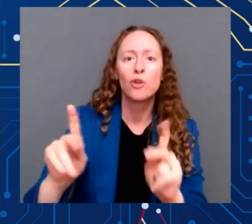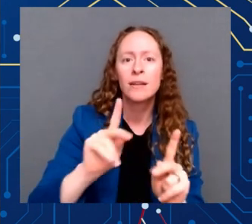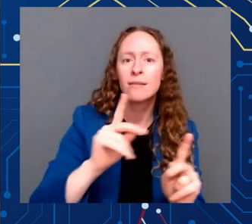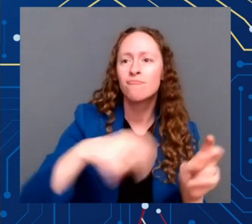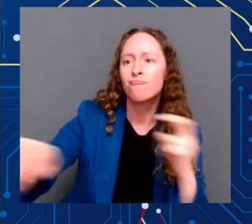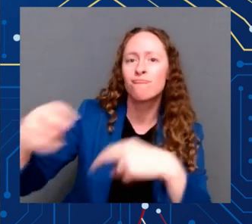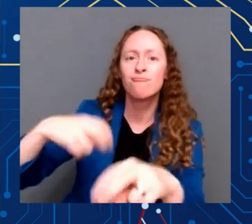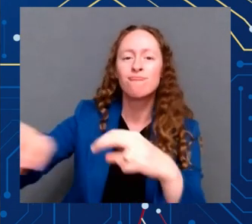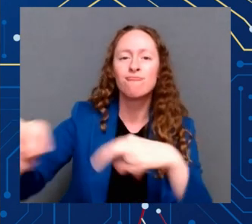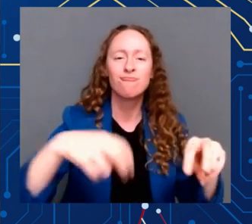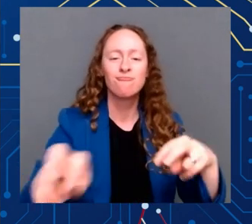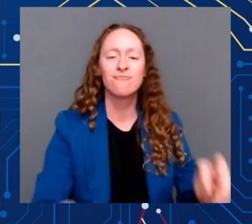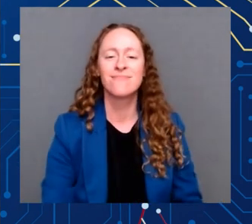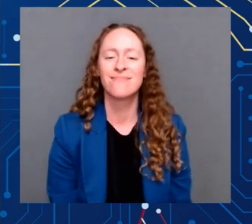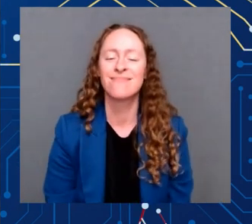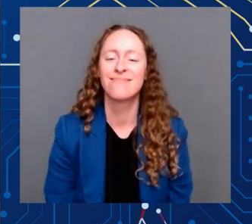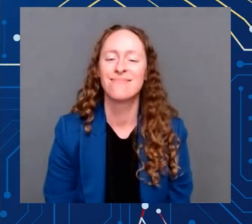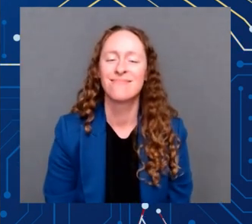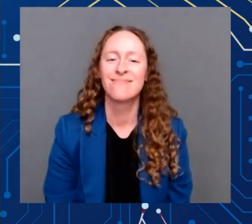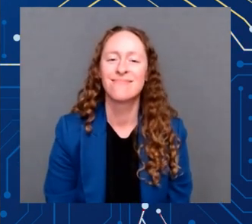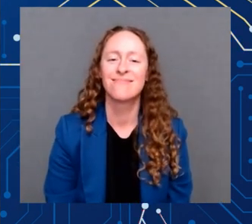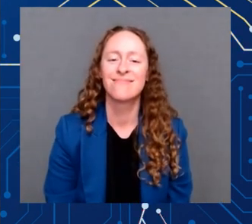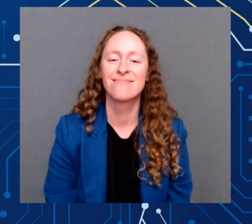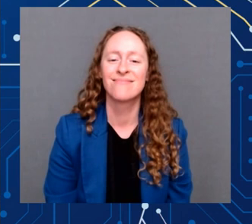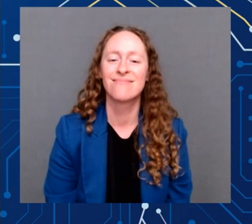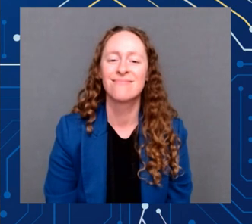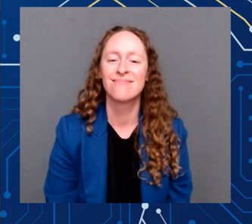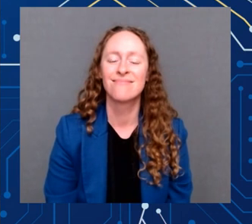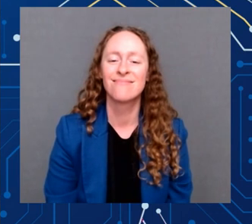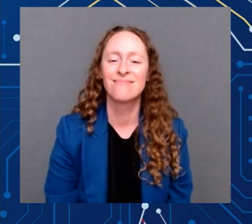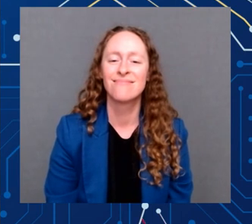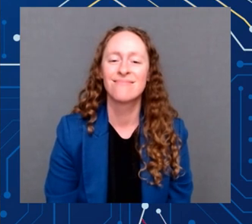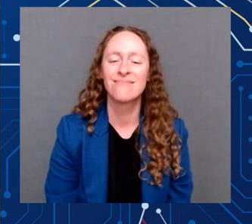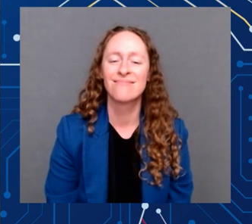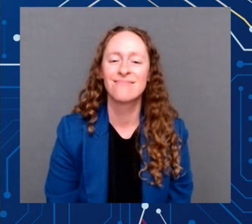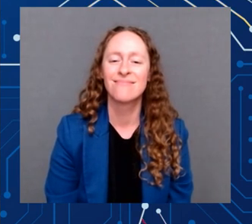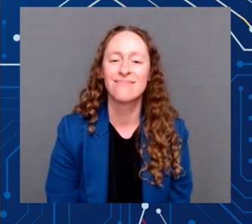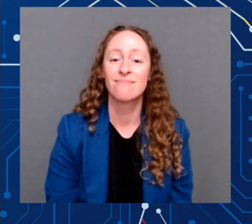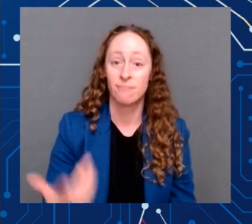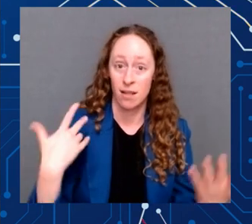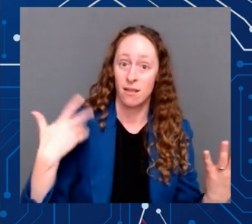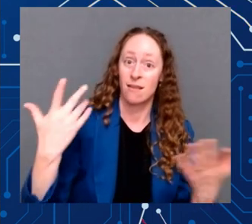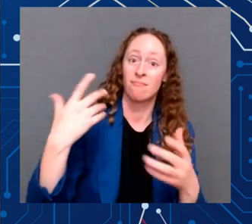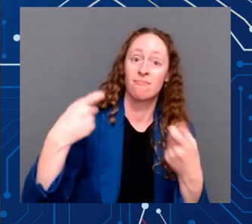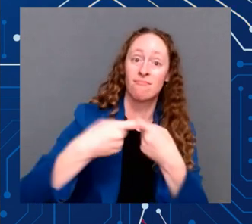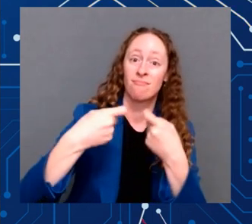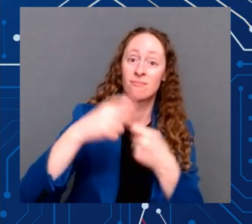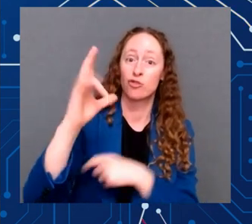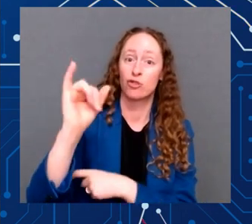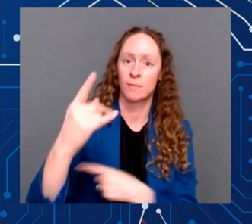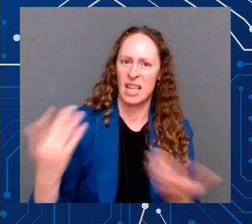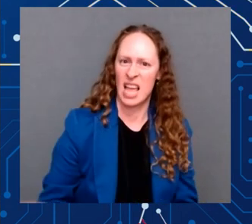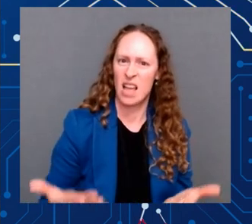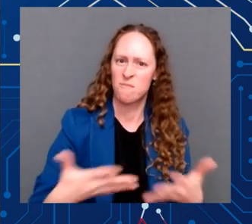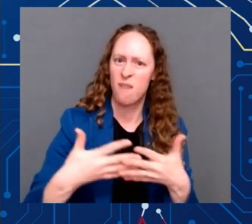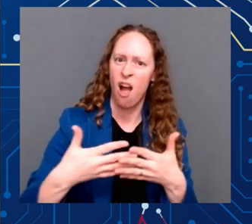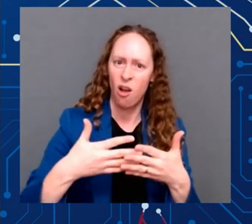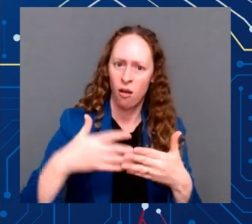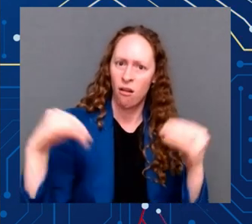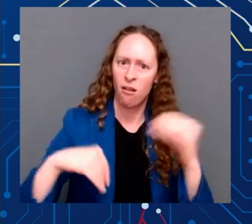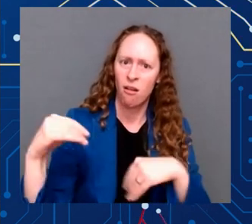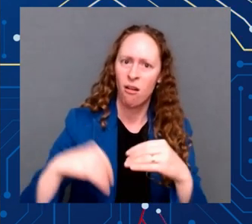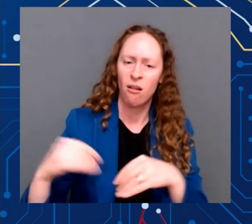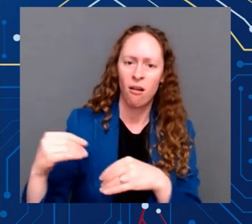to world leadership status and unleashing America's science and technology to maintain our